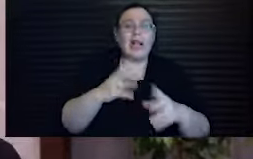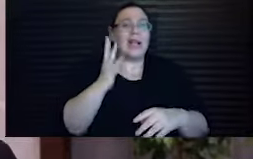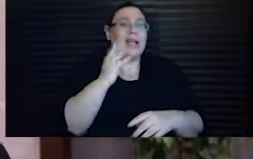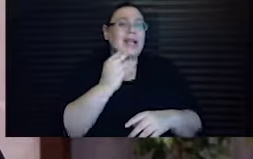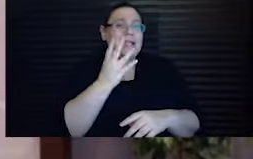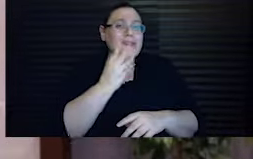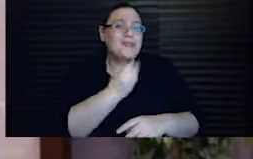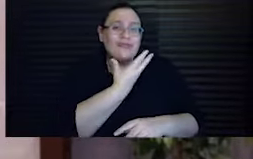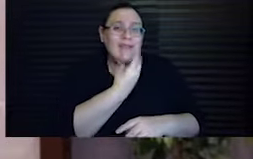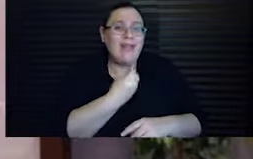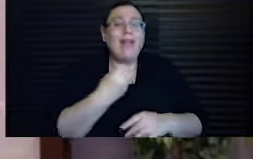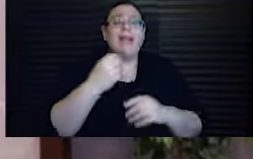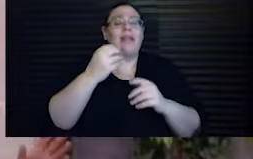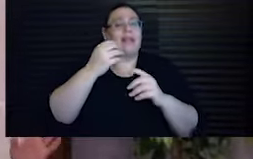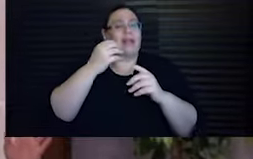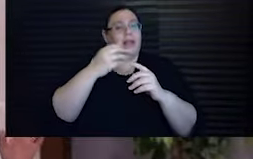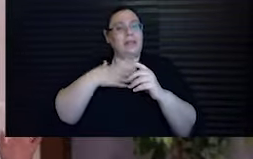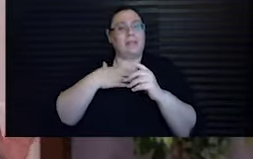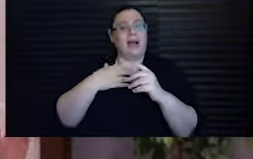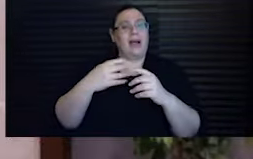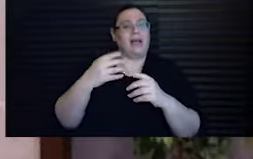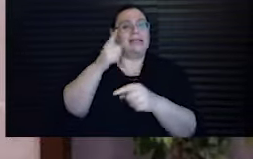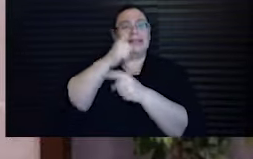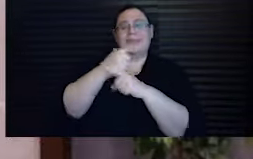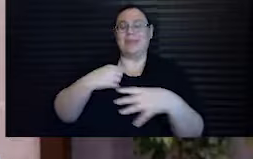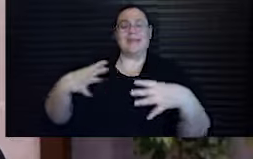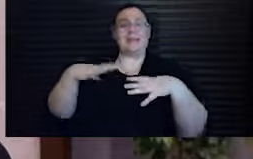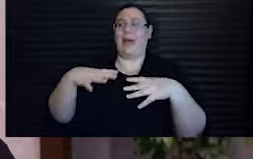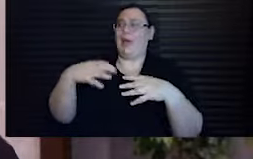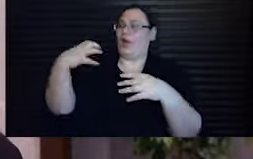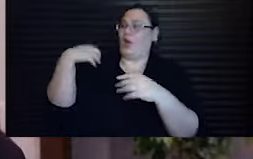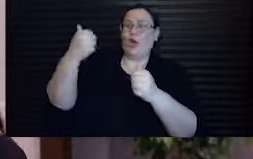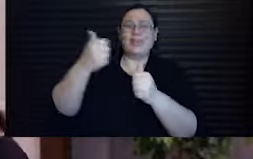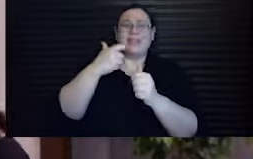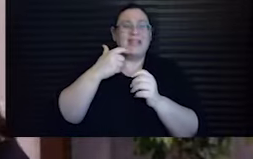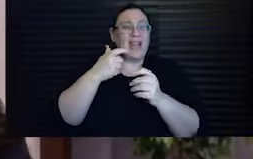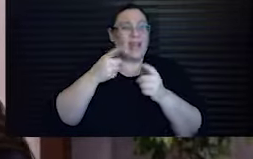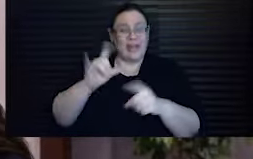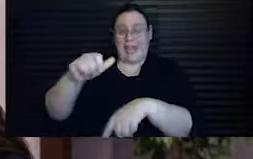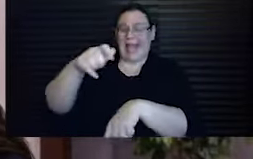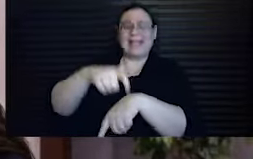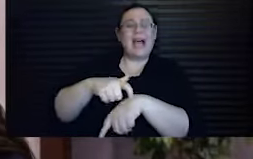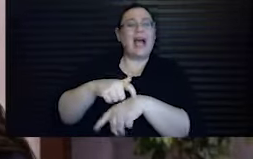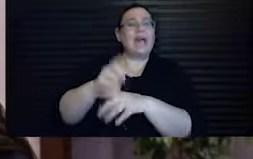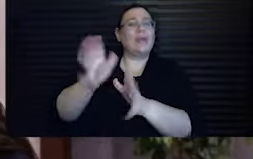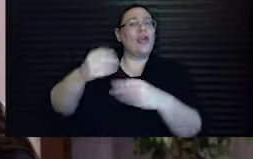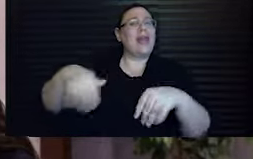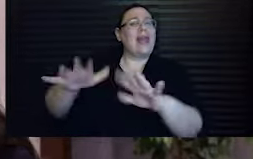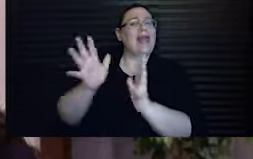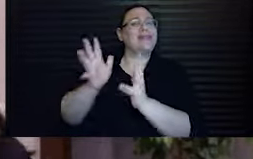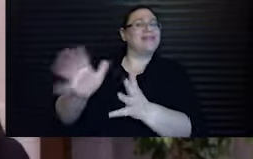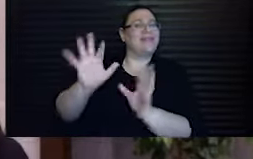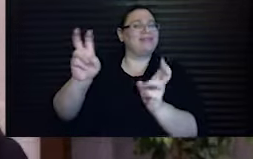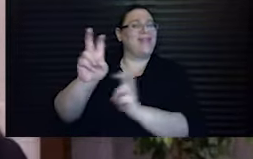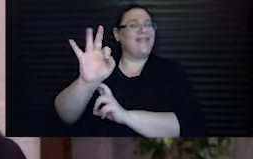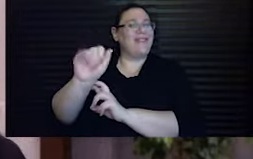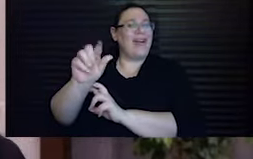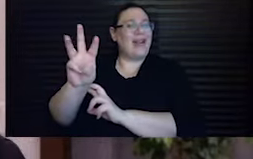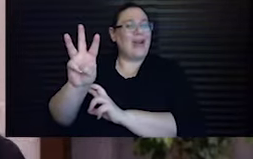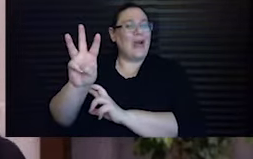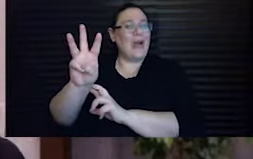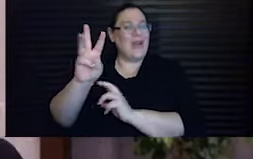homesteader and my sabbatical coach, urged me to let the land lay fallow during this time, I found myself absolutely